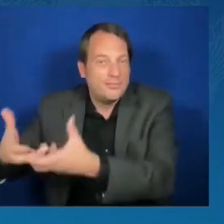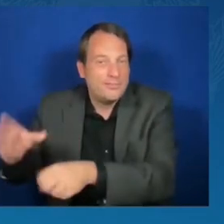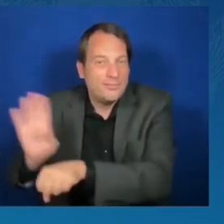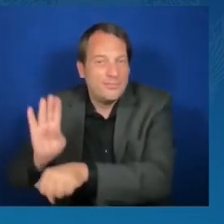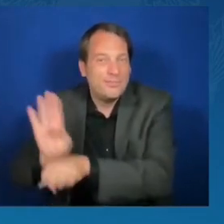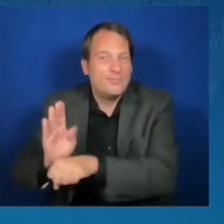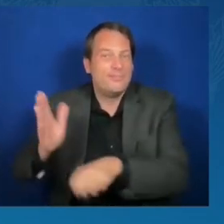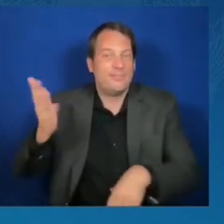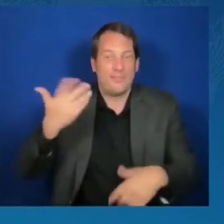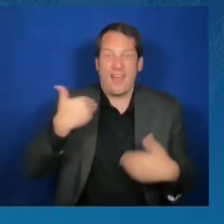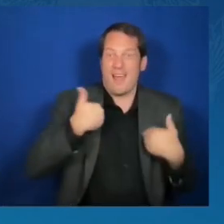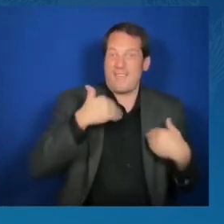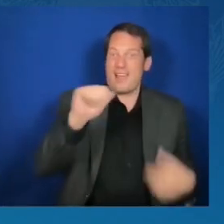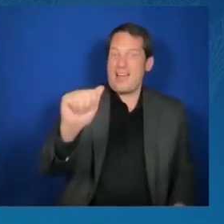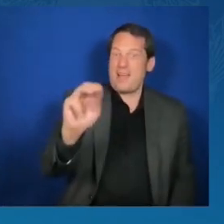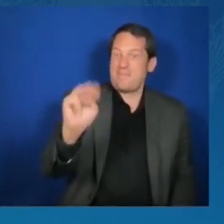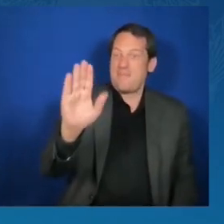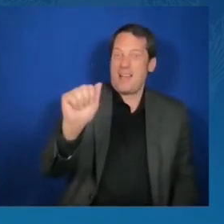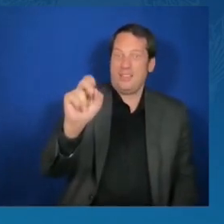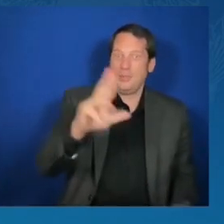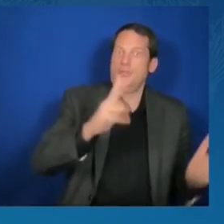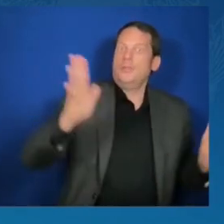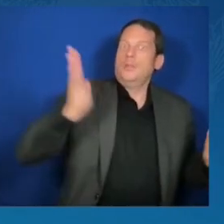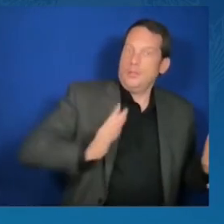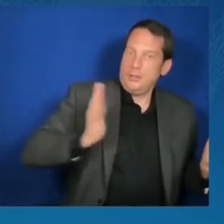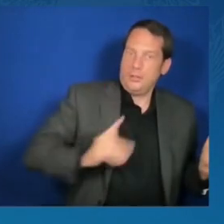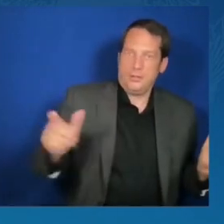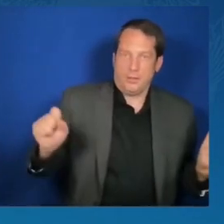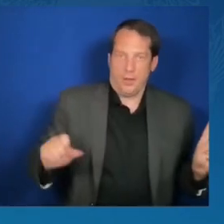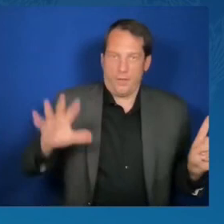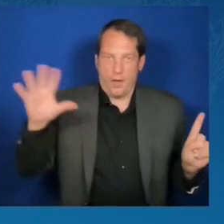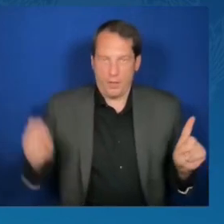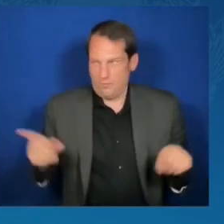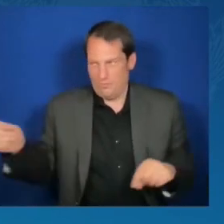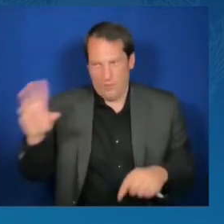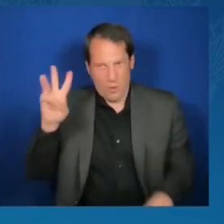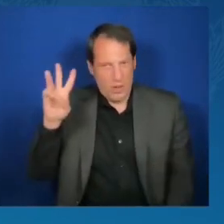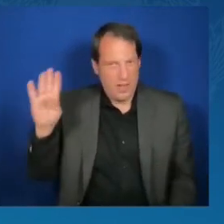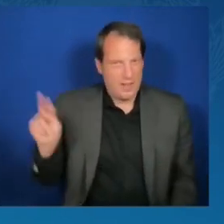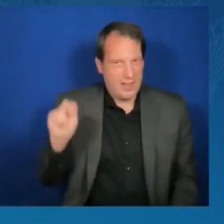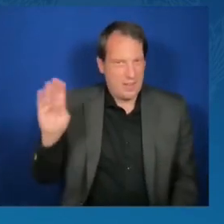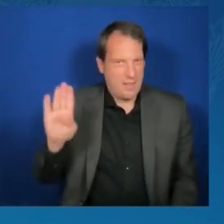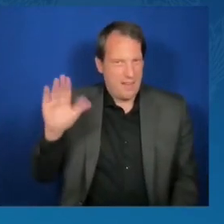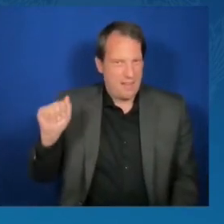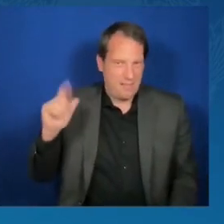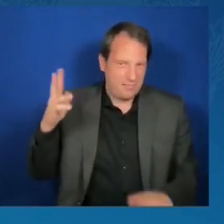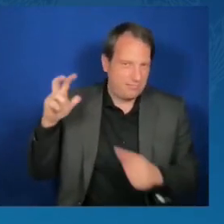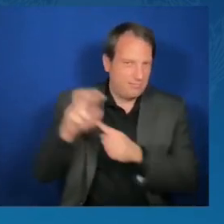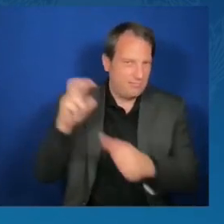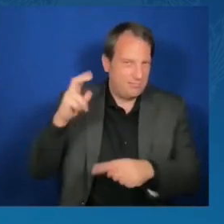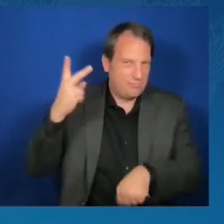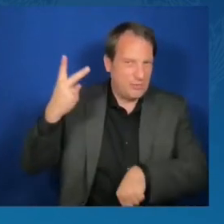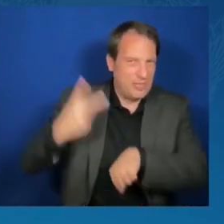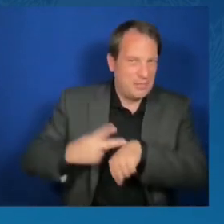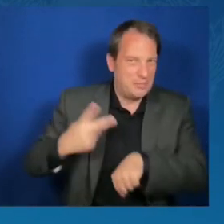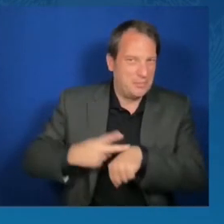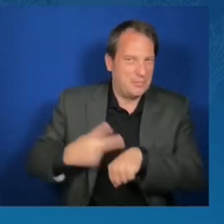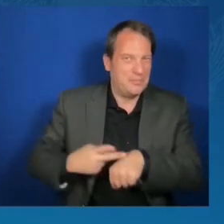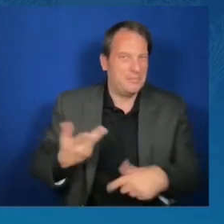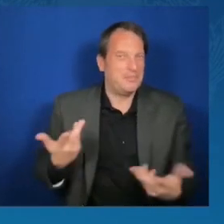add advisory council member to the Emmy, the Grammy, the Oscar, the Tony Award. And I know which one will get placed